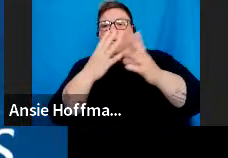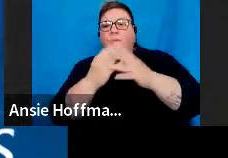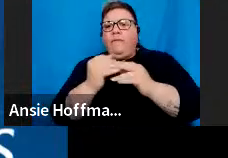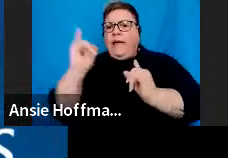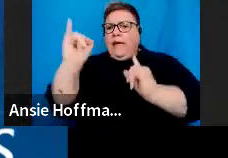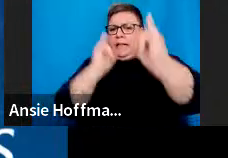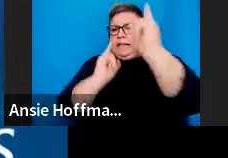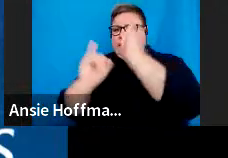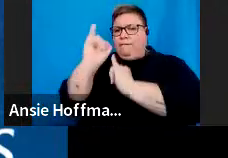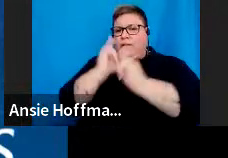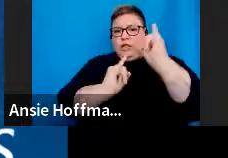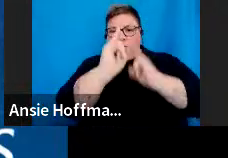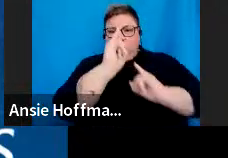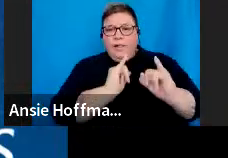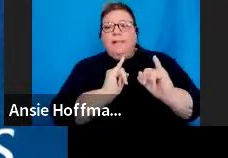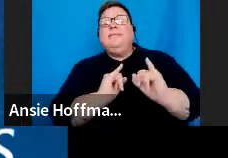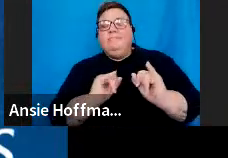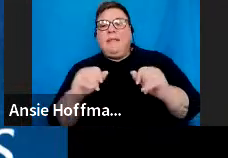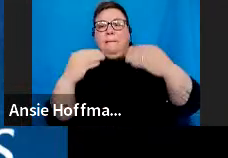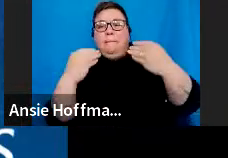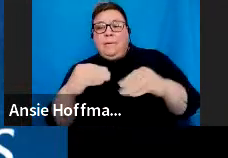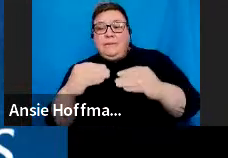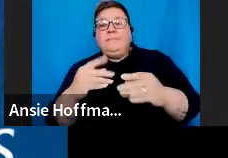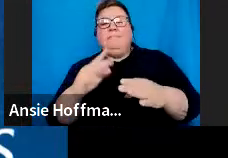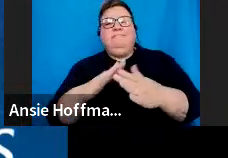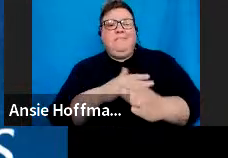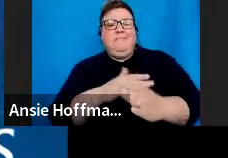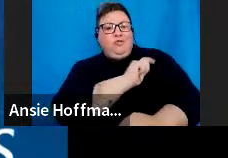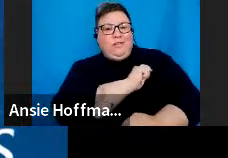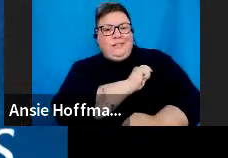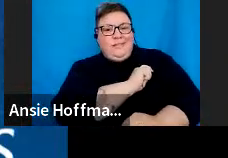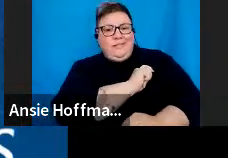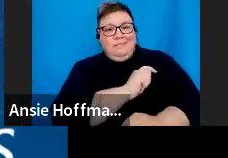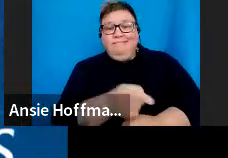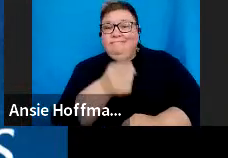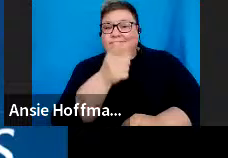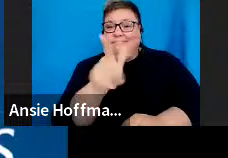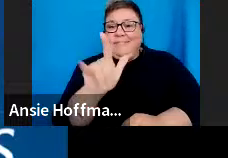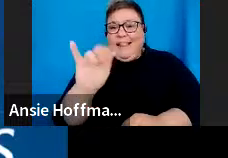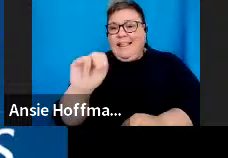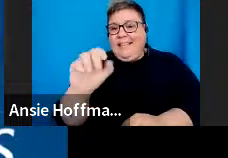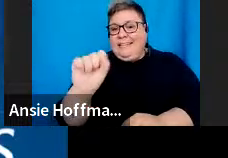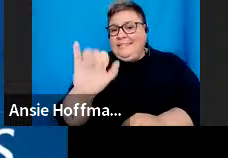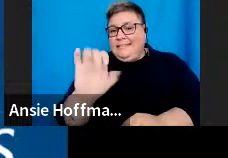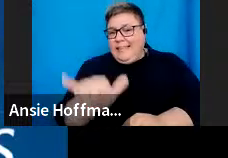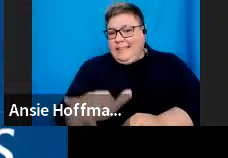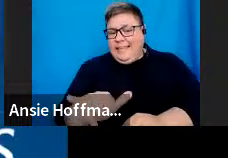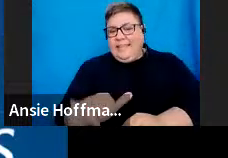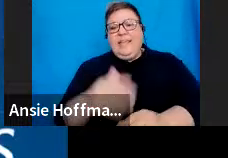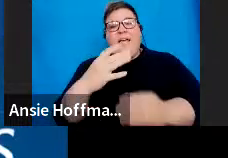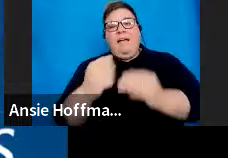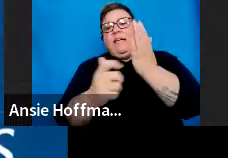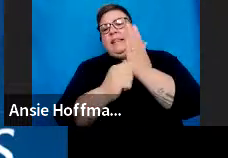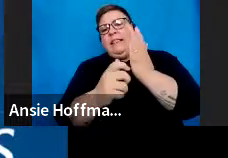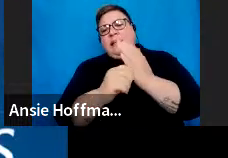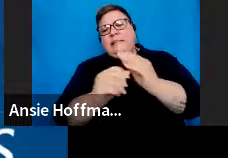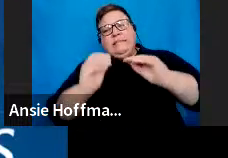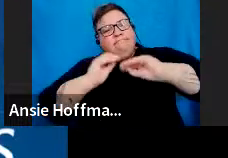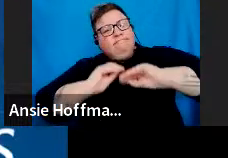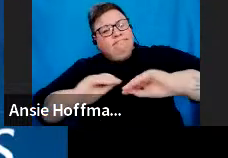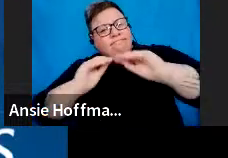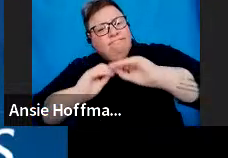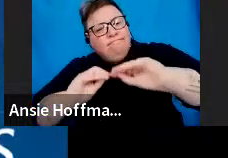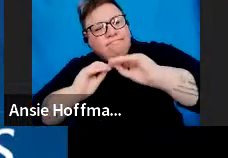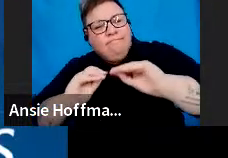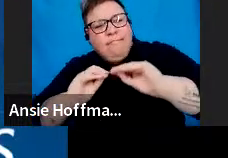business, and trust. Lindy Kutier served as a taxpayer education in a tax